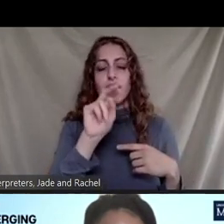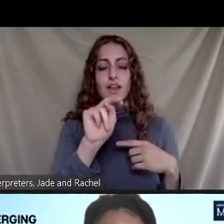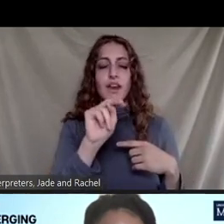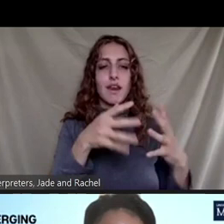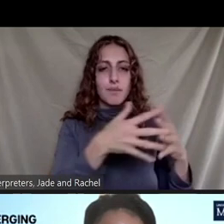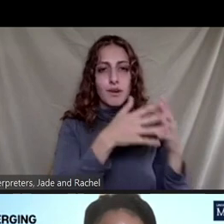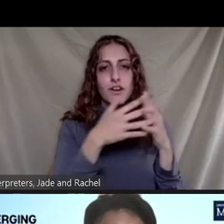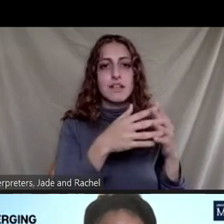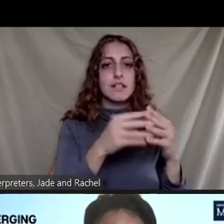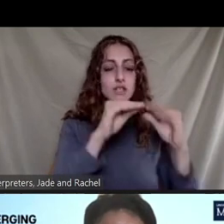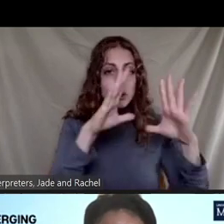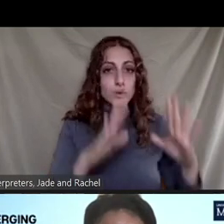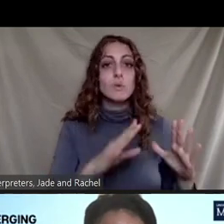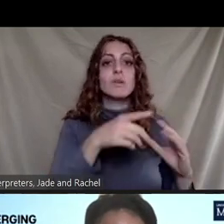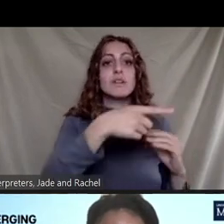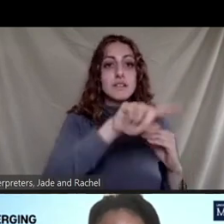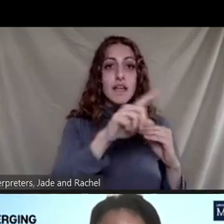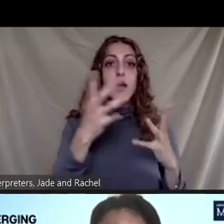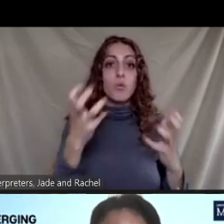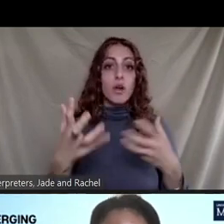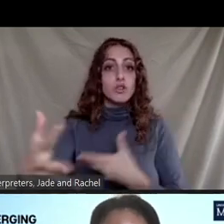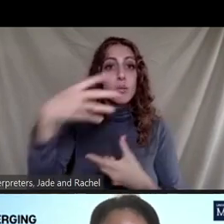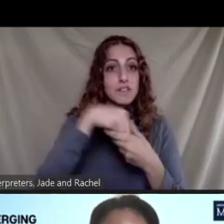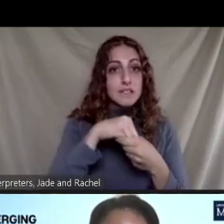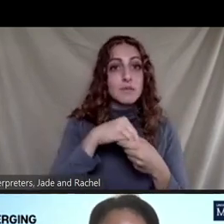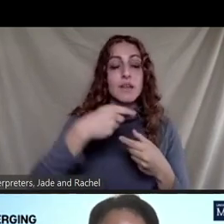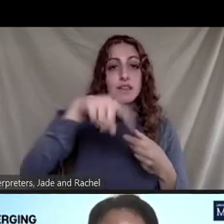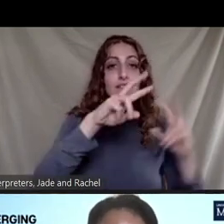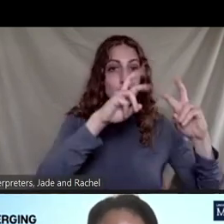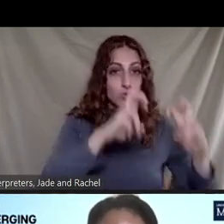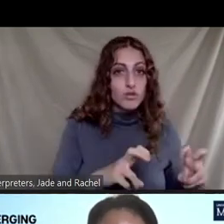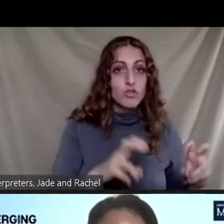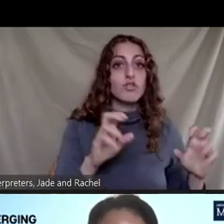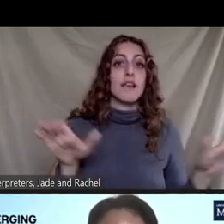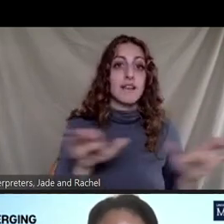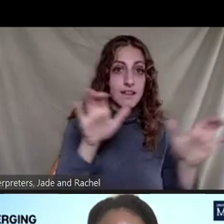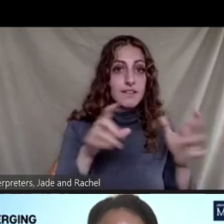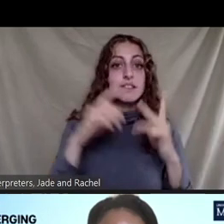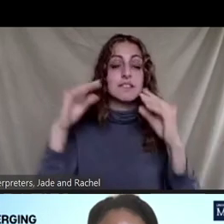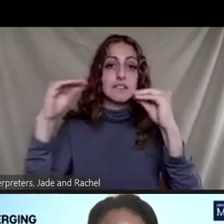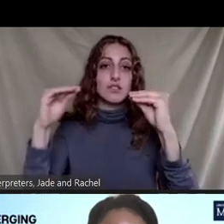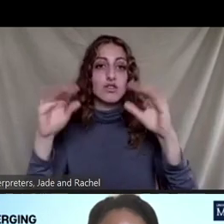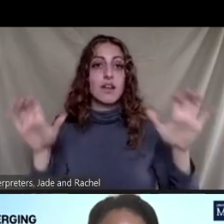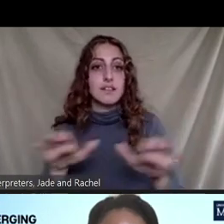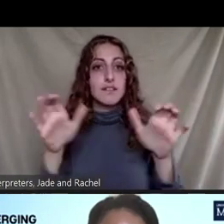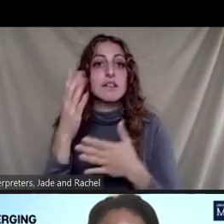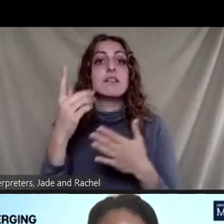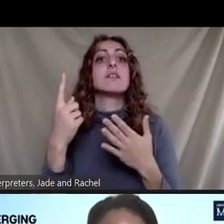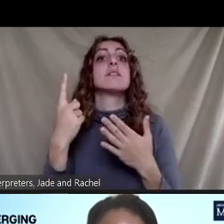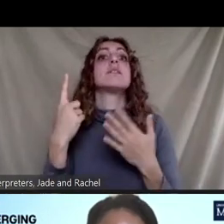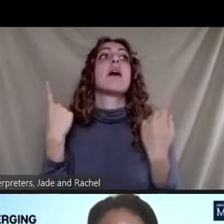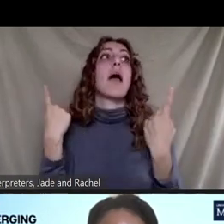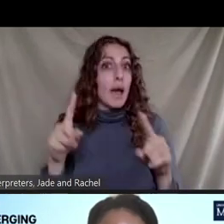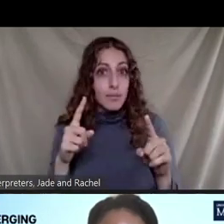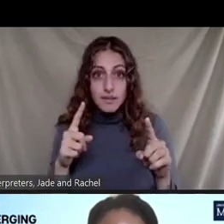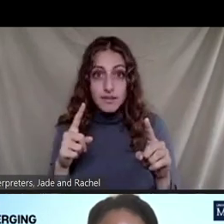to participate in any research activities and teaching activities, however, sometimes they may